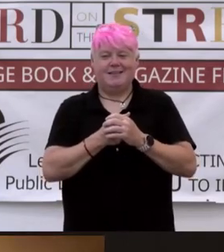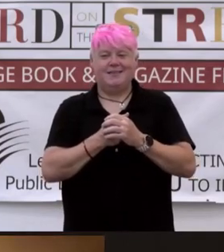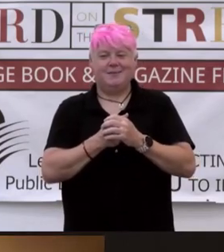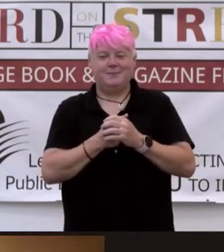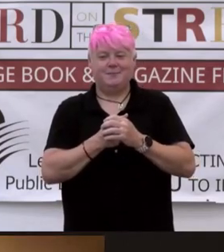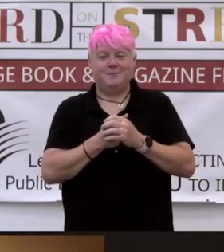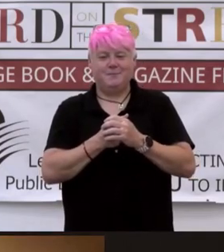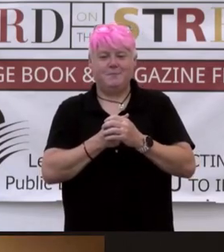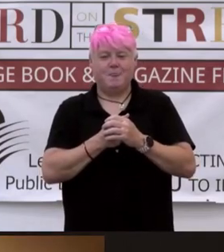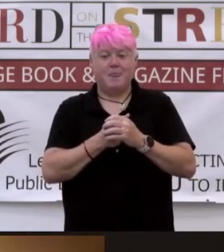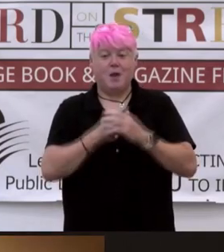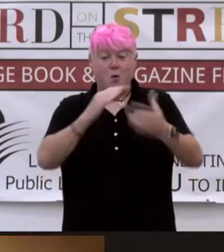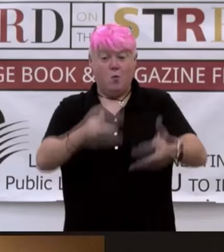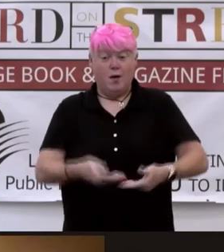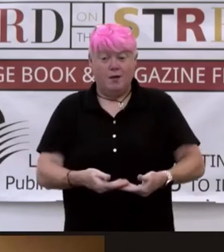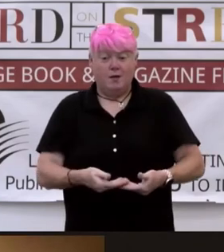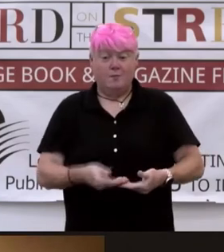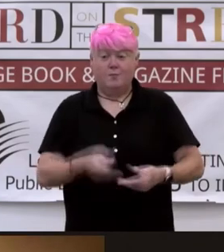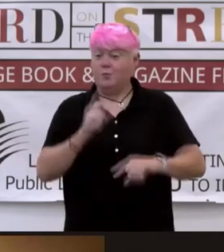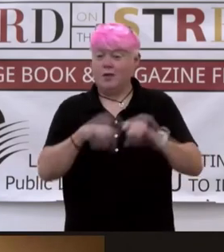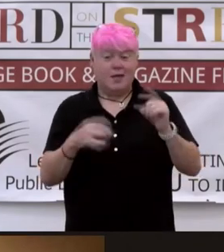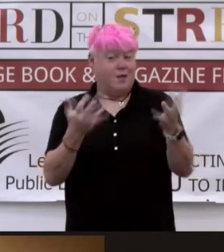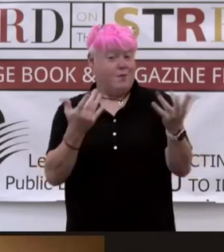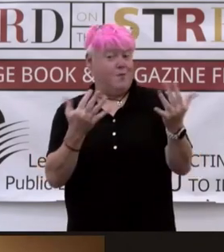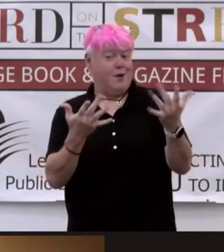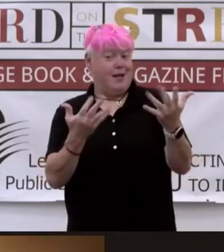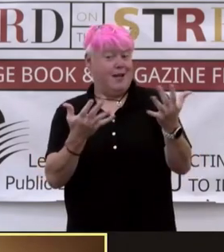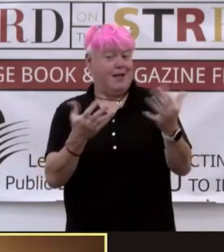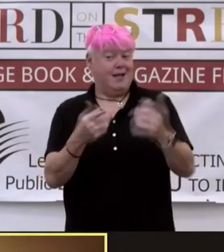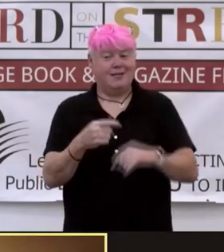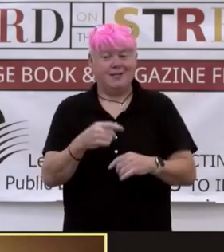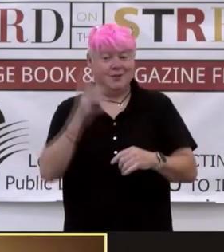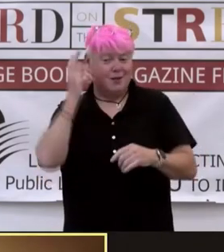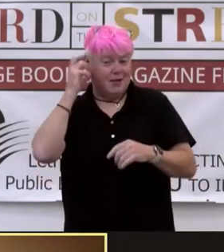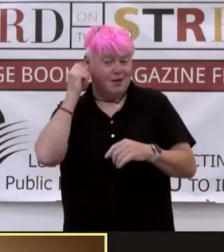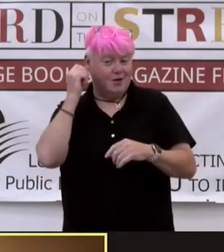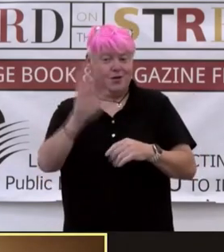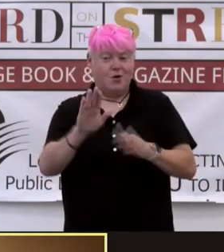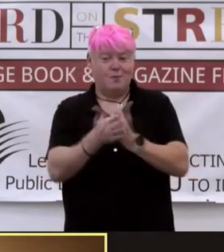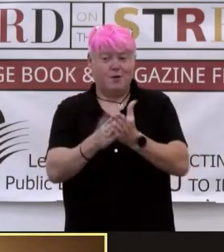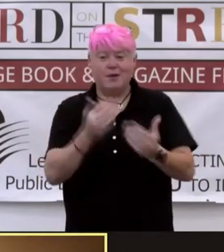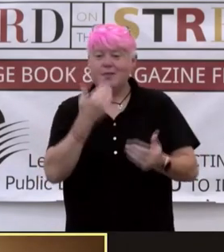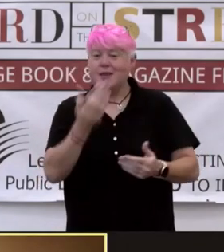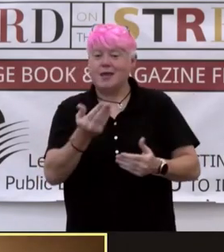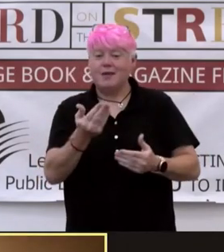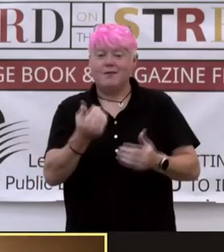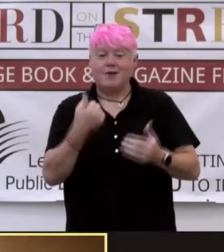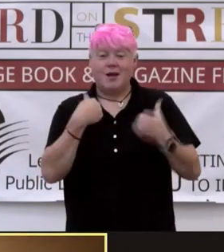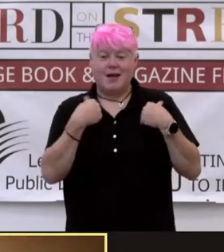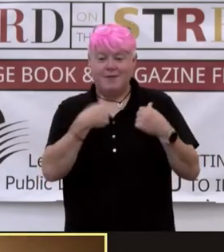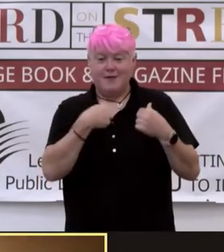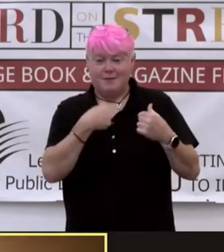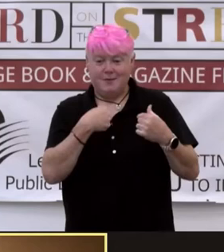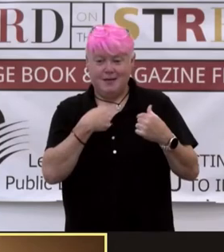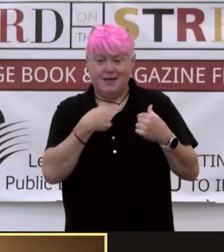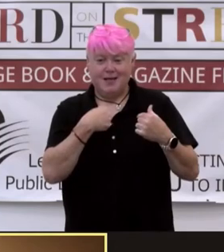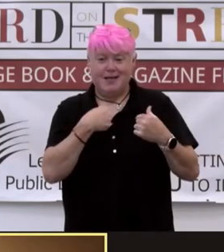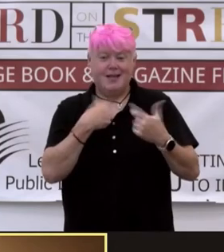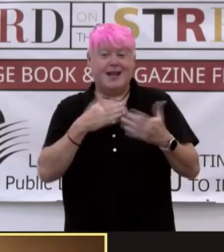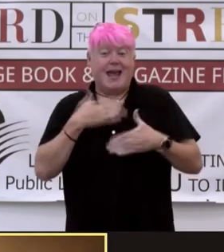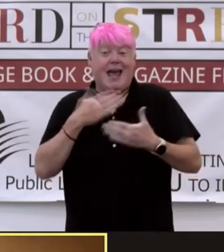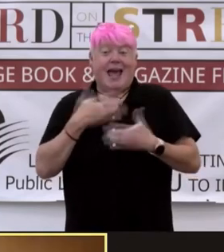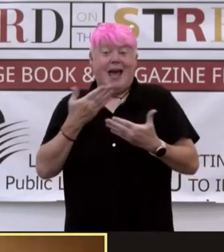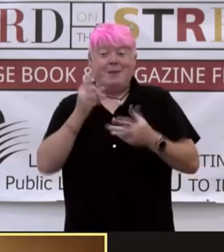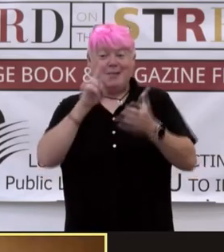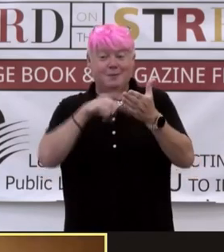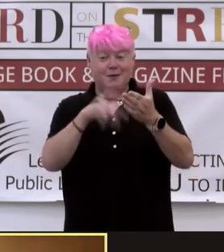So welcome, and we can't wait to hear from your book. Okay, thank you for having me, and I'm thrilled to be reading